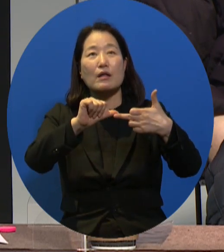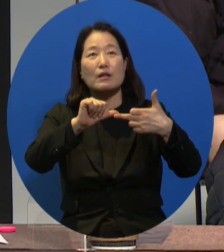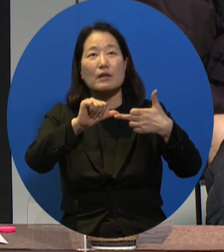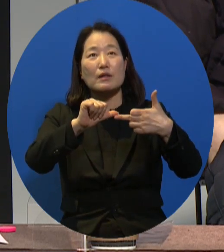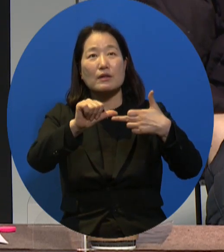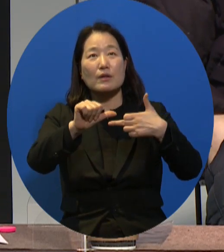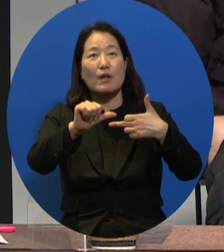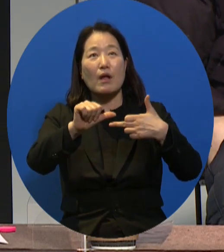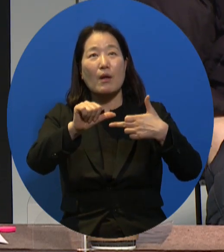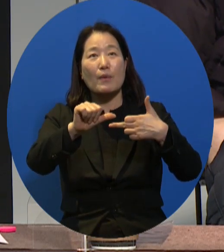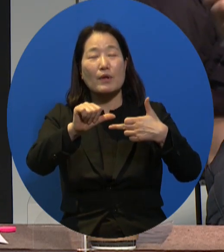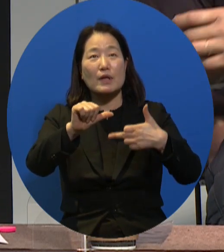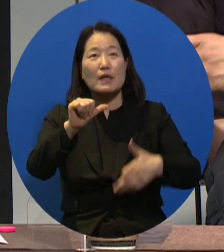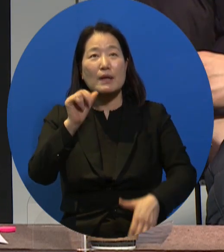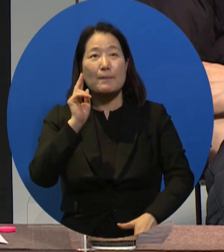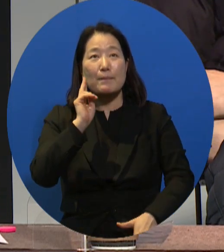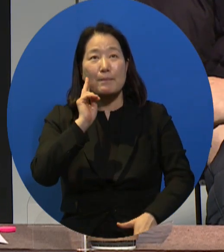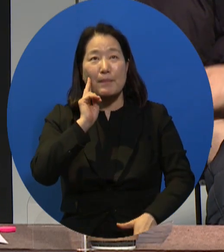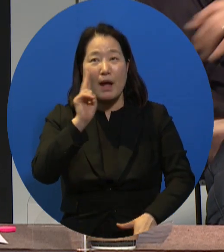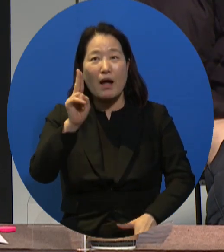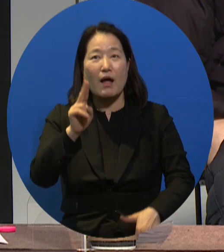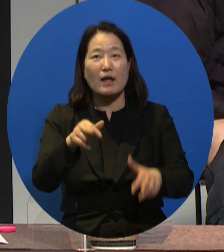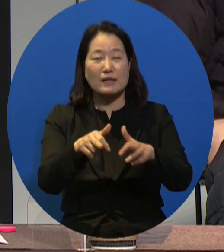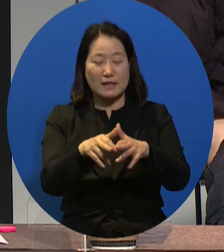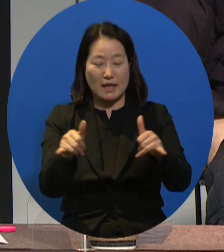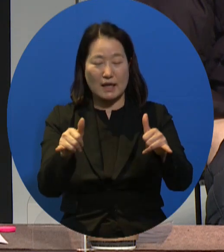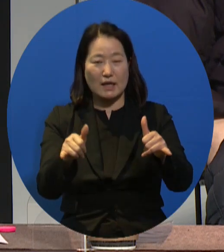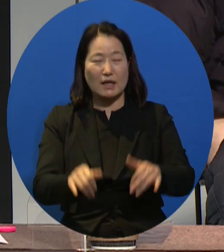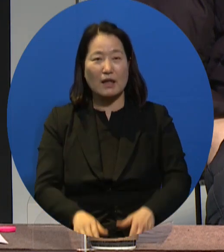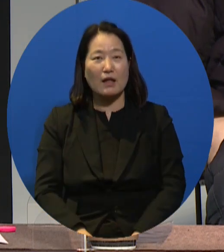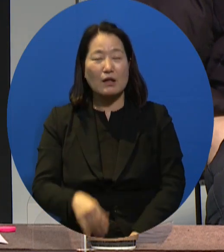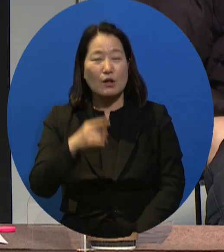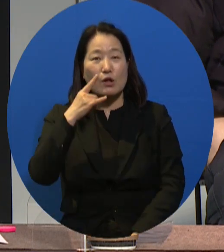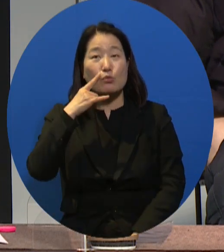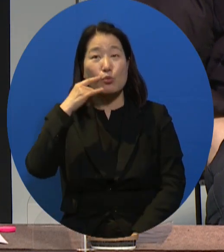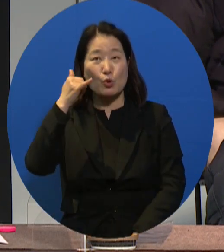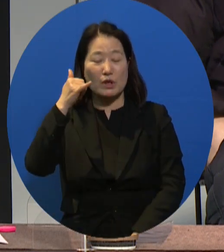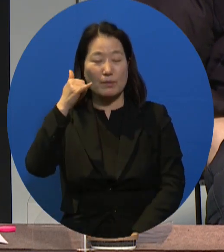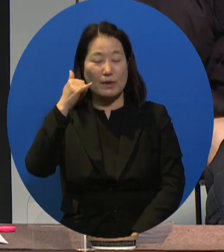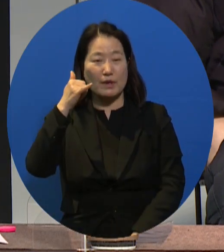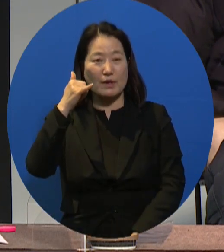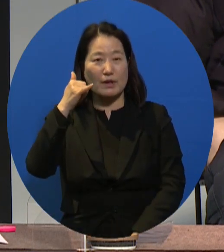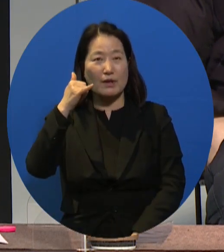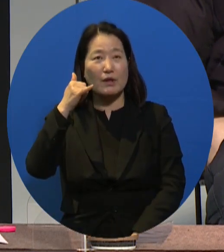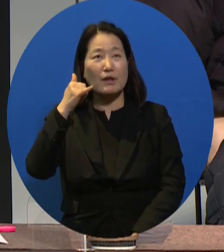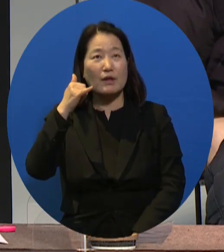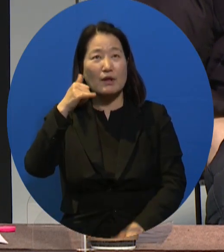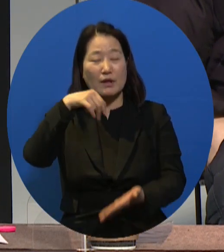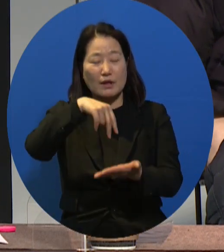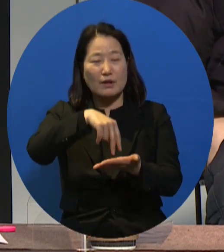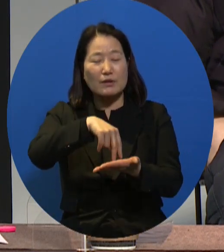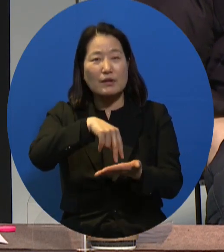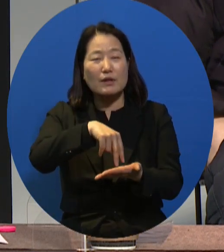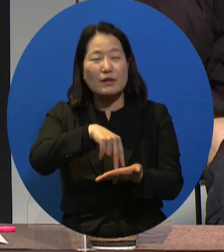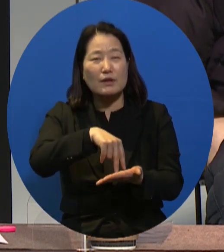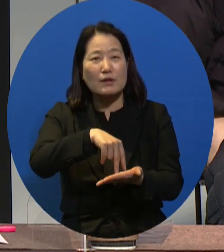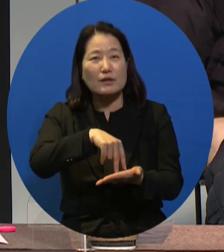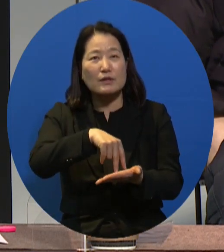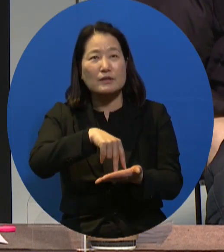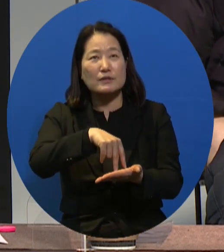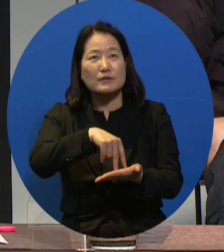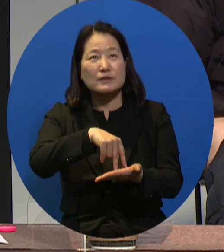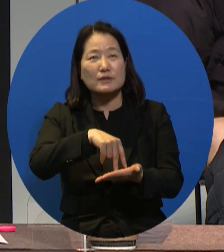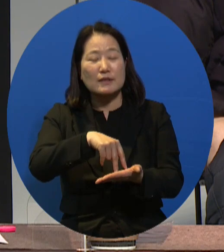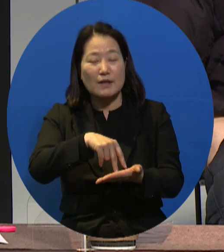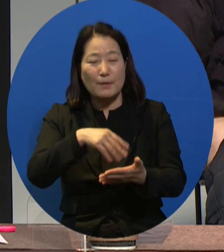there were many people with developmental disabilities. And the care